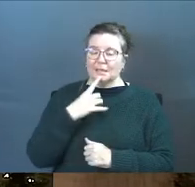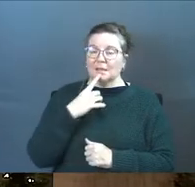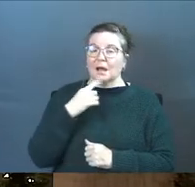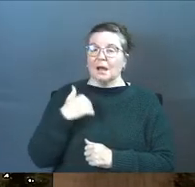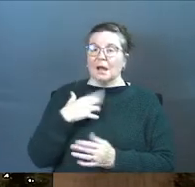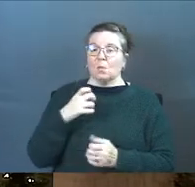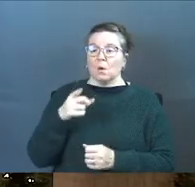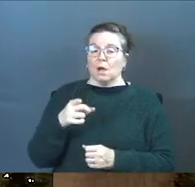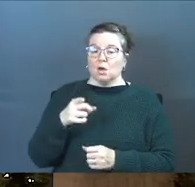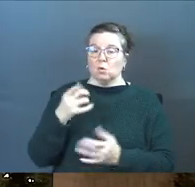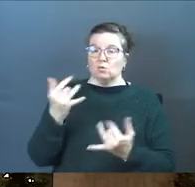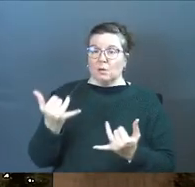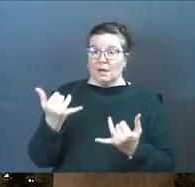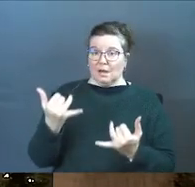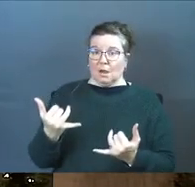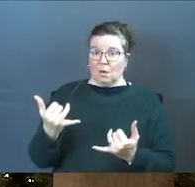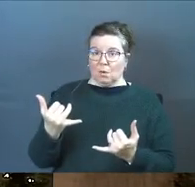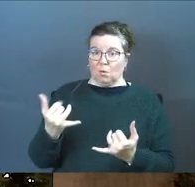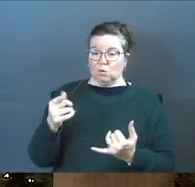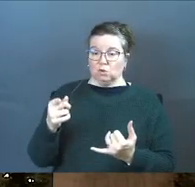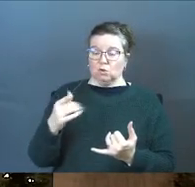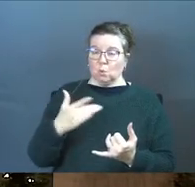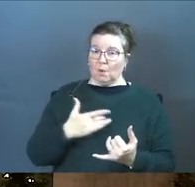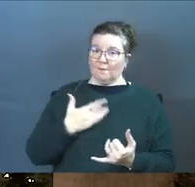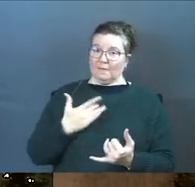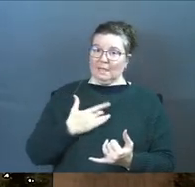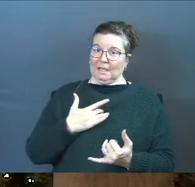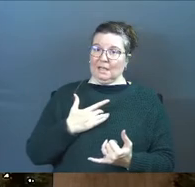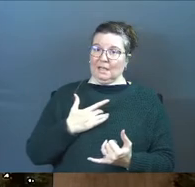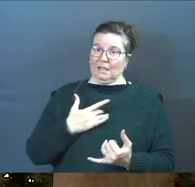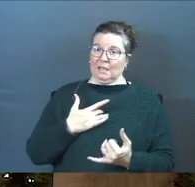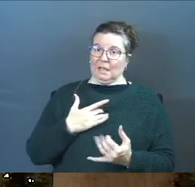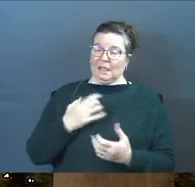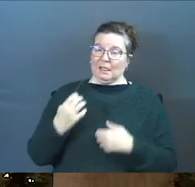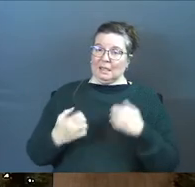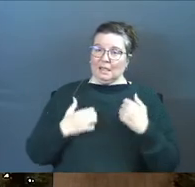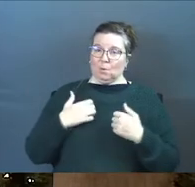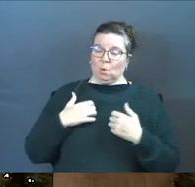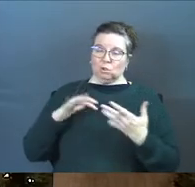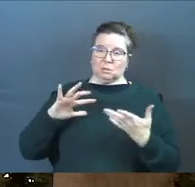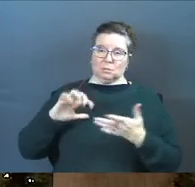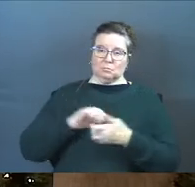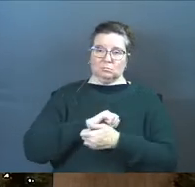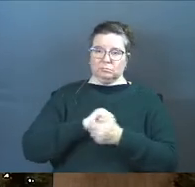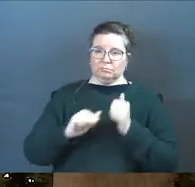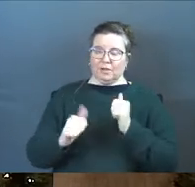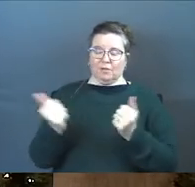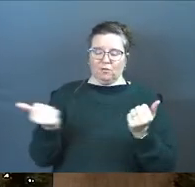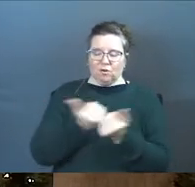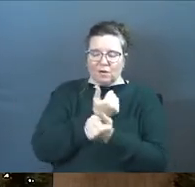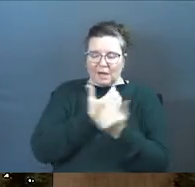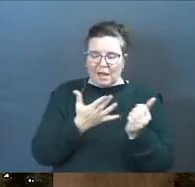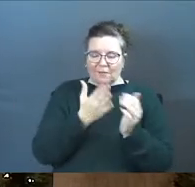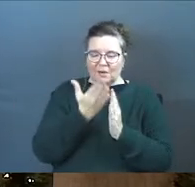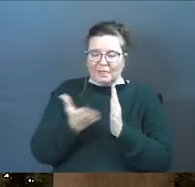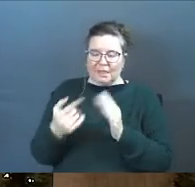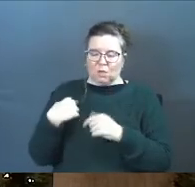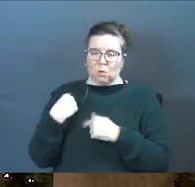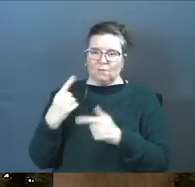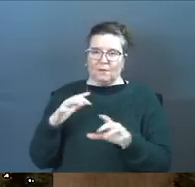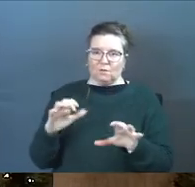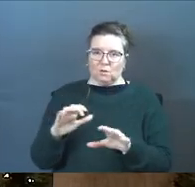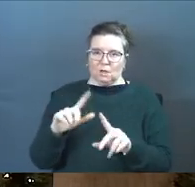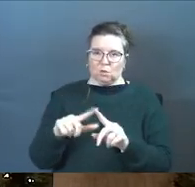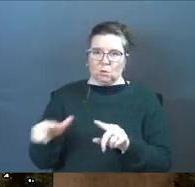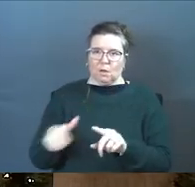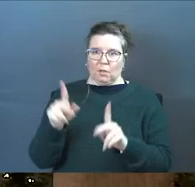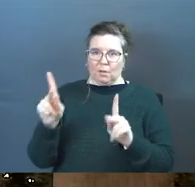says I want you right now to feel the emotional devastation for every single thing you've ever